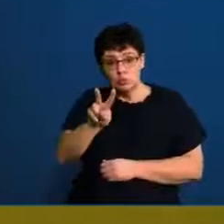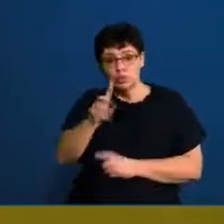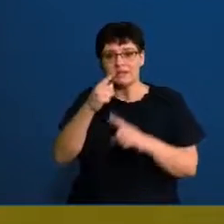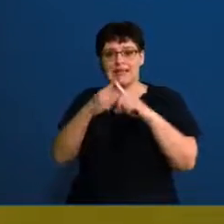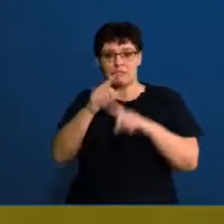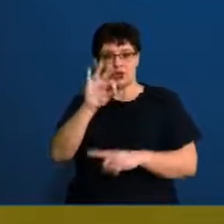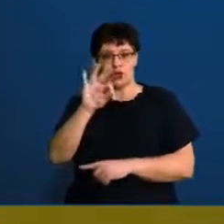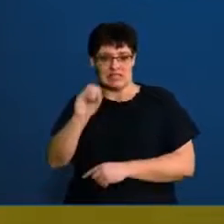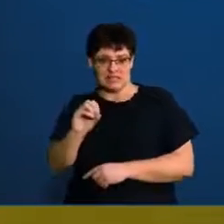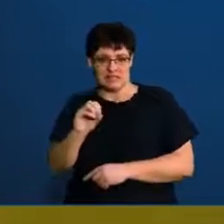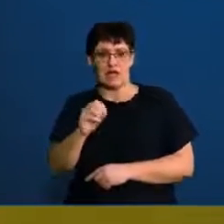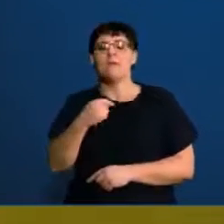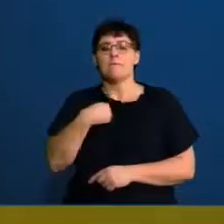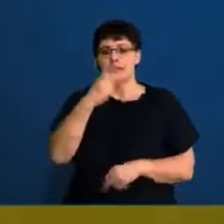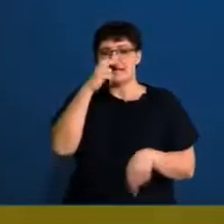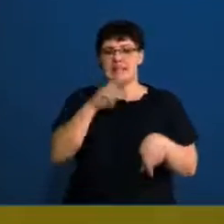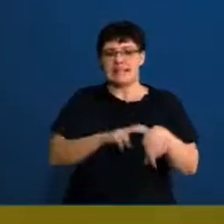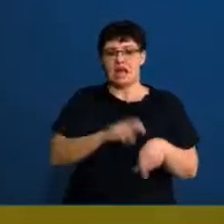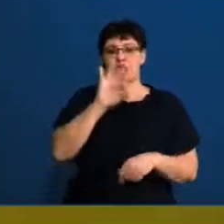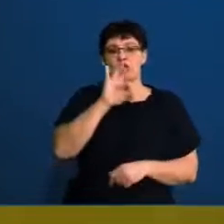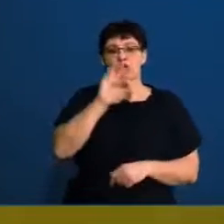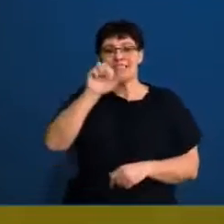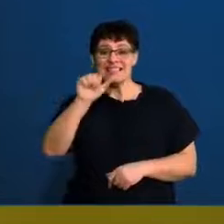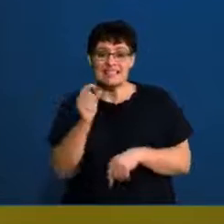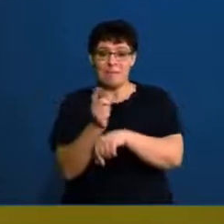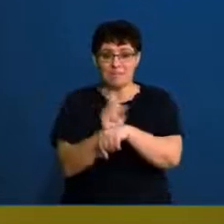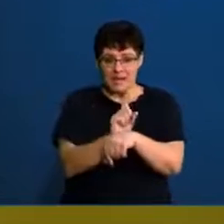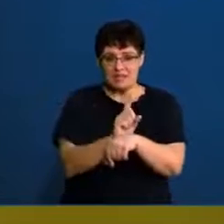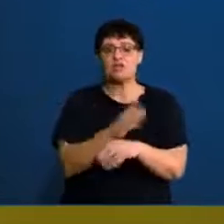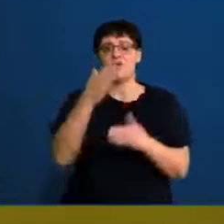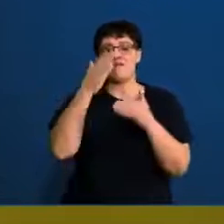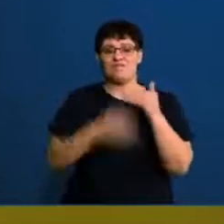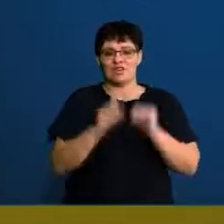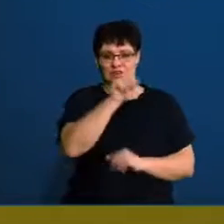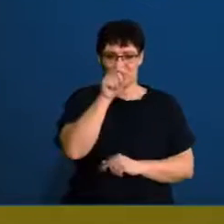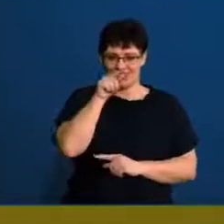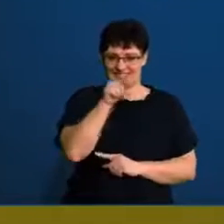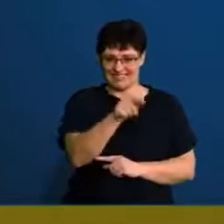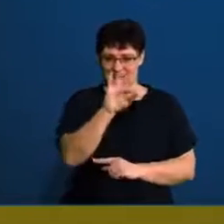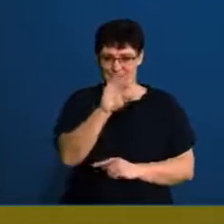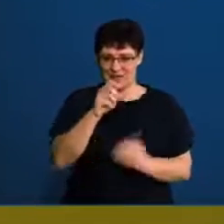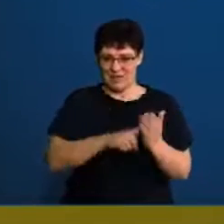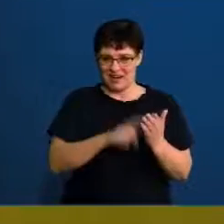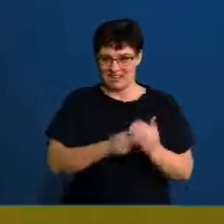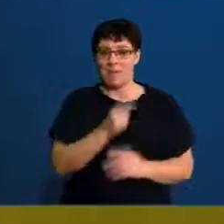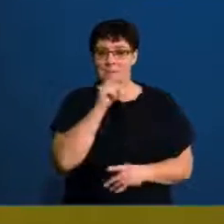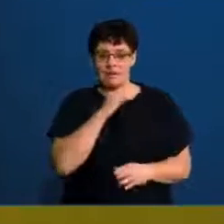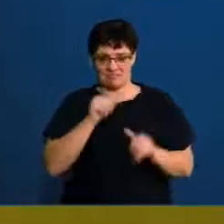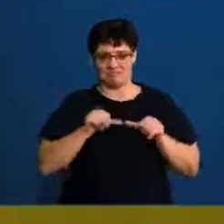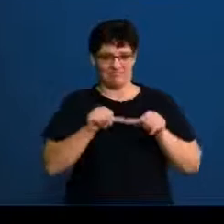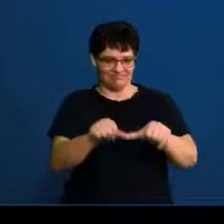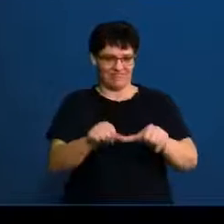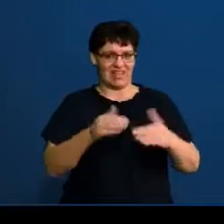your 30, and you see that you need 36 minutes to complete that question. And this way you won't run out of time.